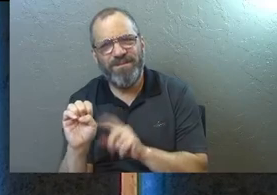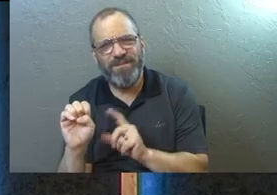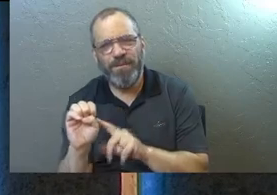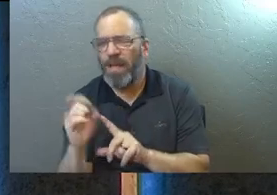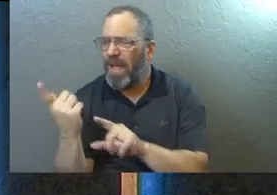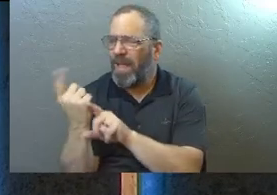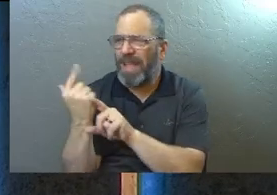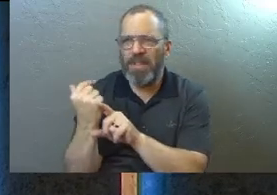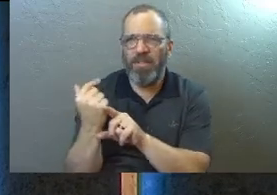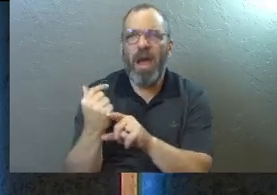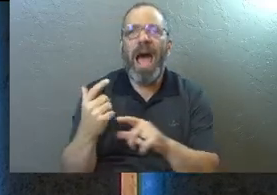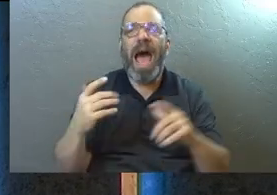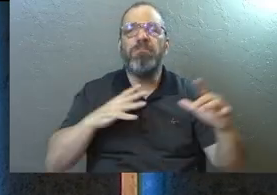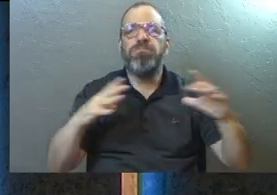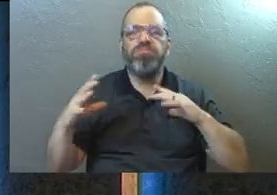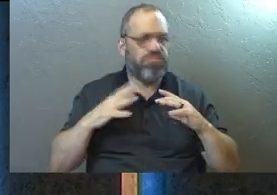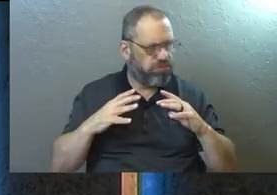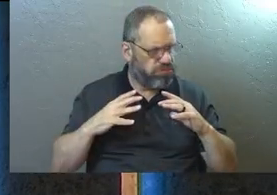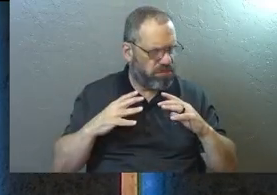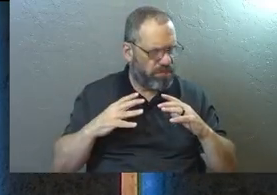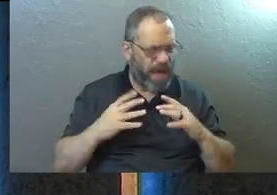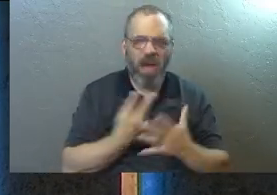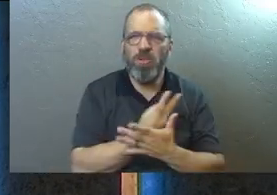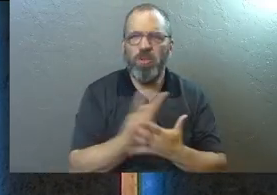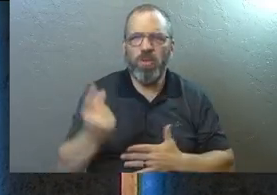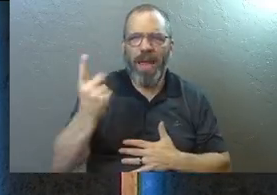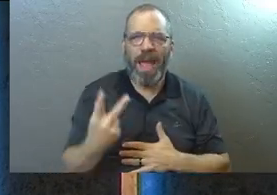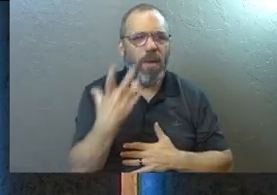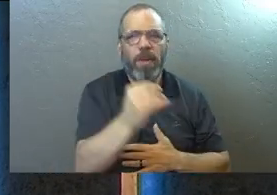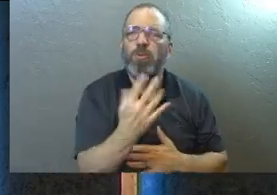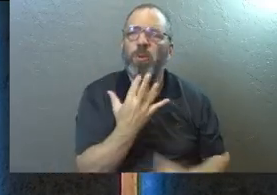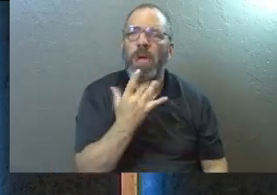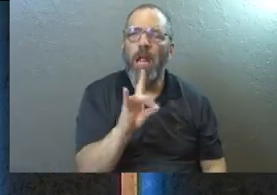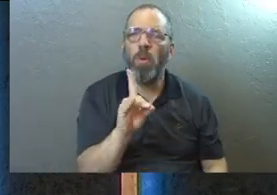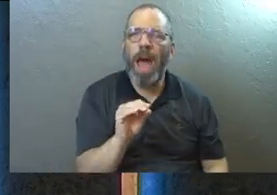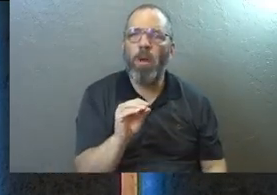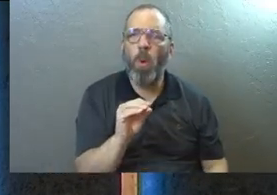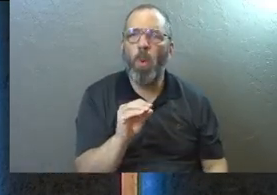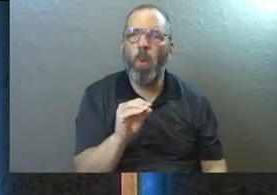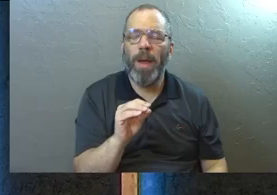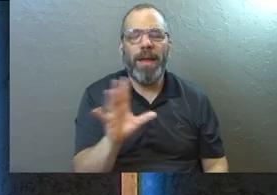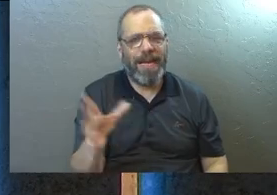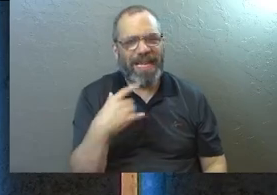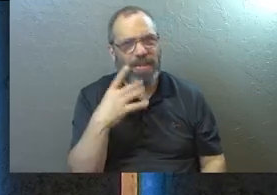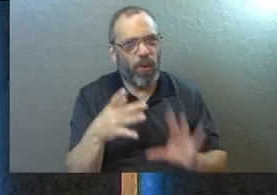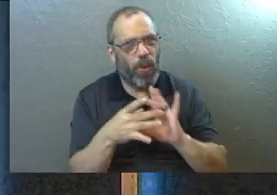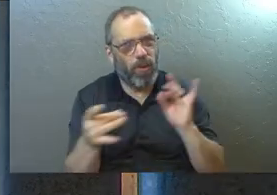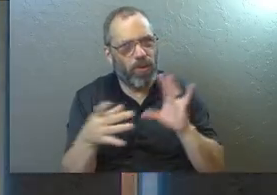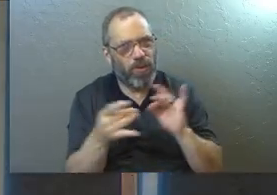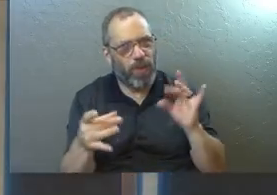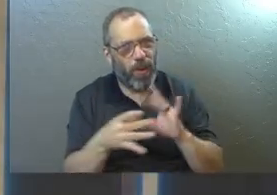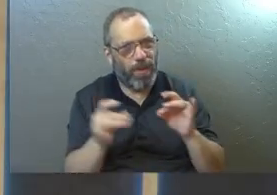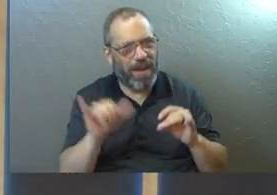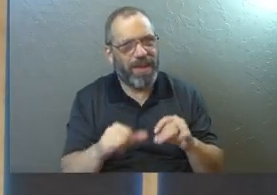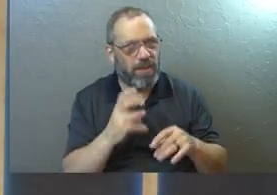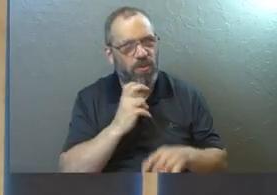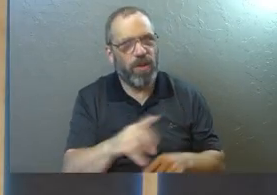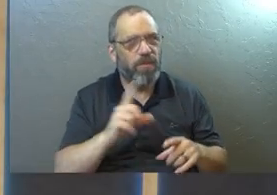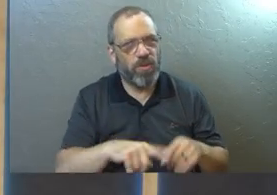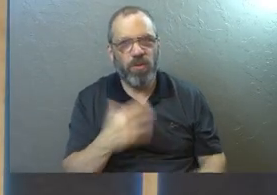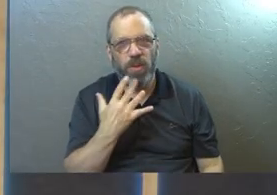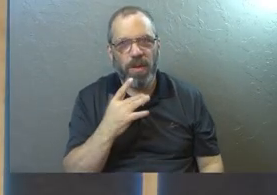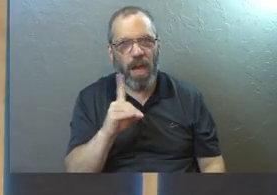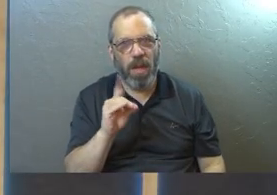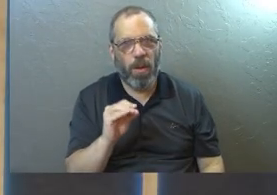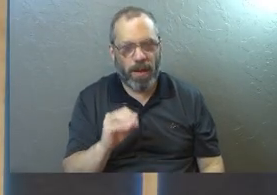Last year, I took a sabbatical. was gone for two and a half weeks and went to Colorado. And I've told this church much about this and